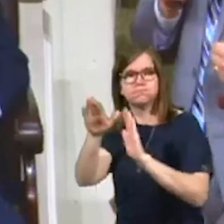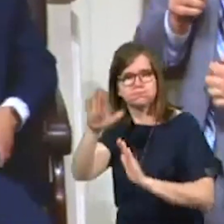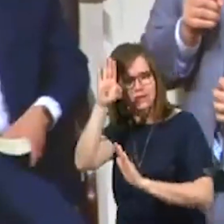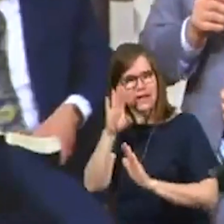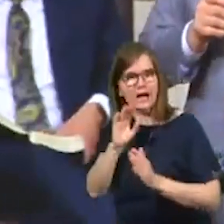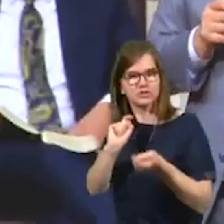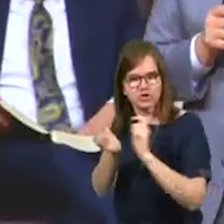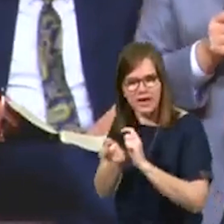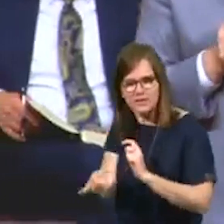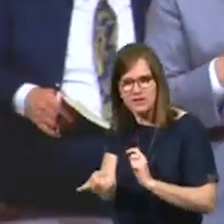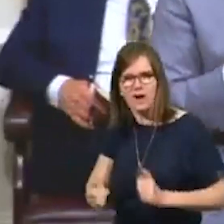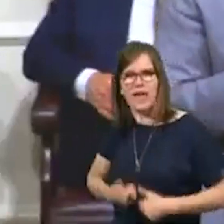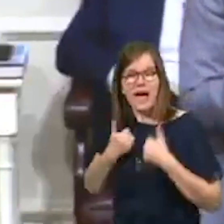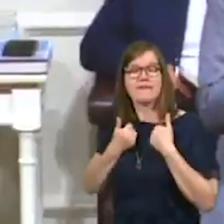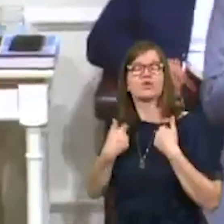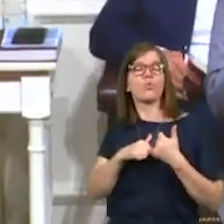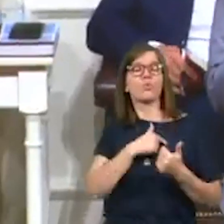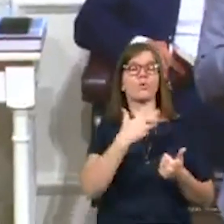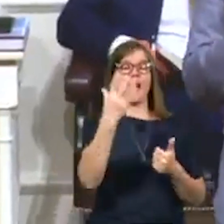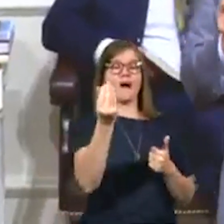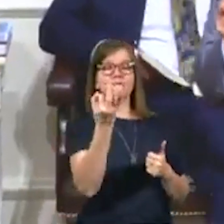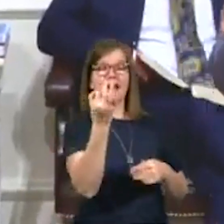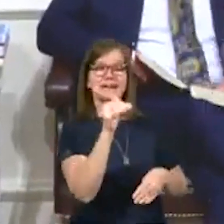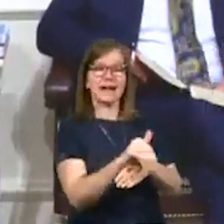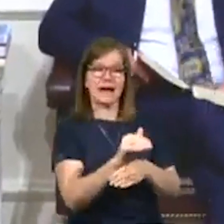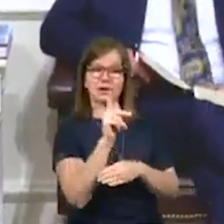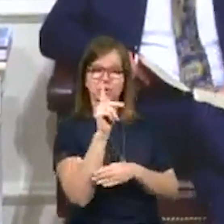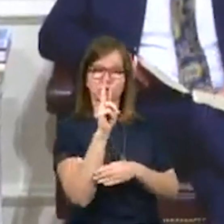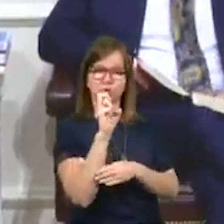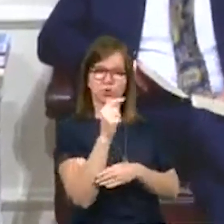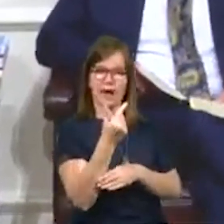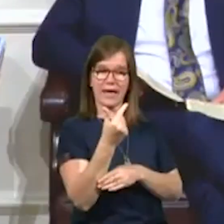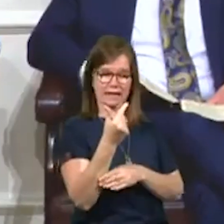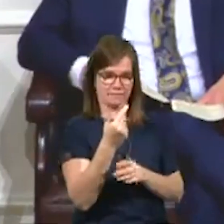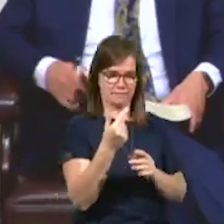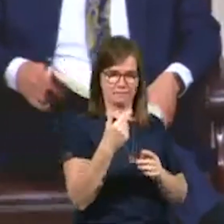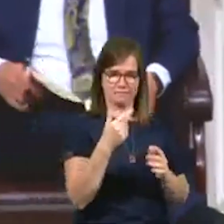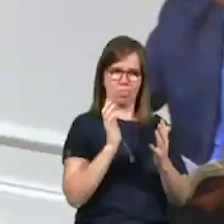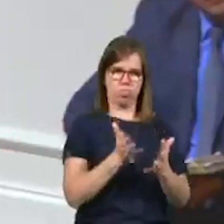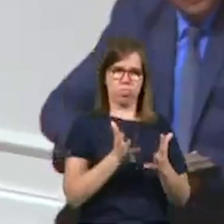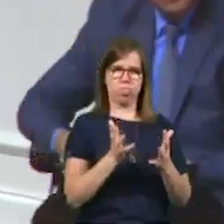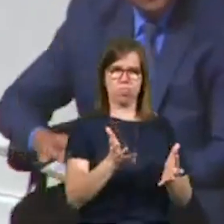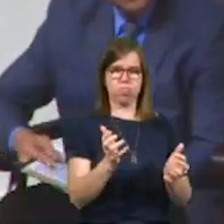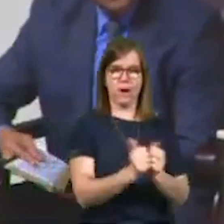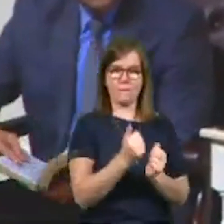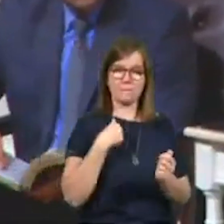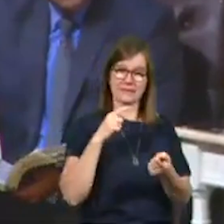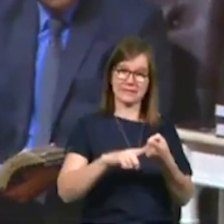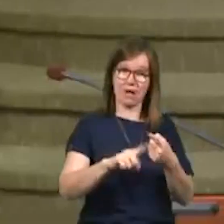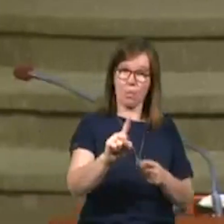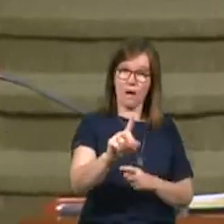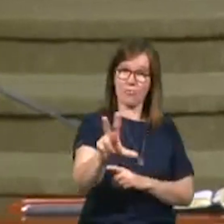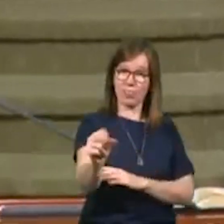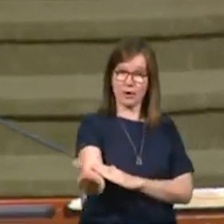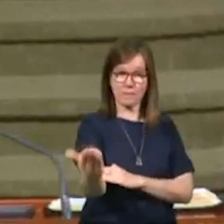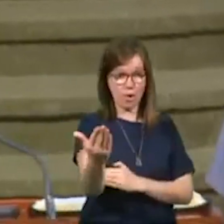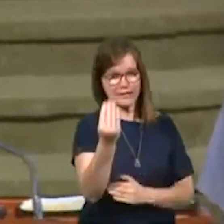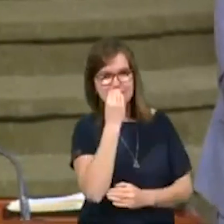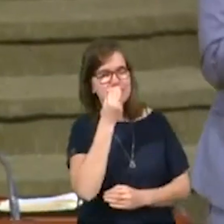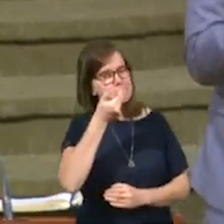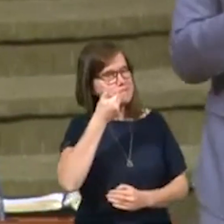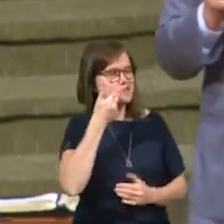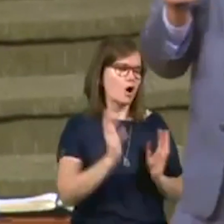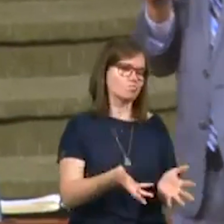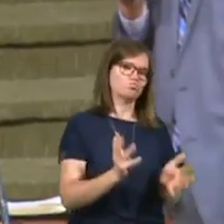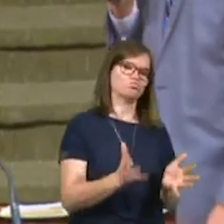their life. We went out on Friday night and Craig had me in the hotel till one 30 in the morning, one 30 in the morning. were eating pizza, talking about